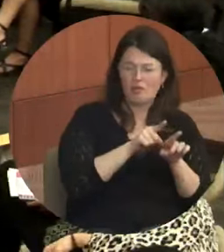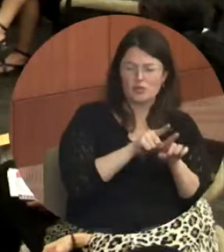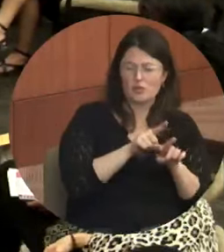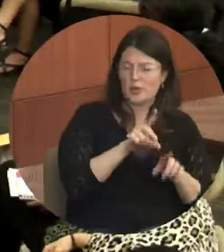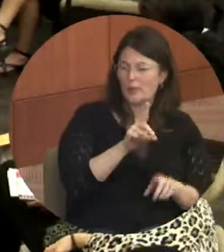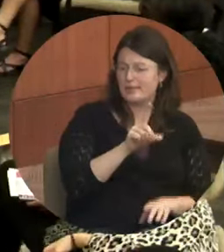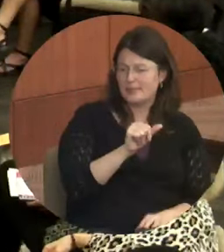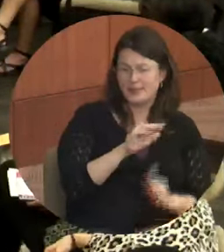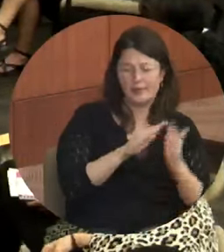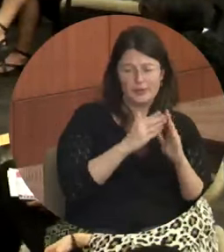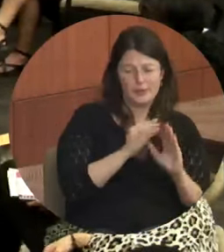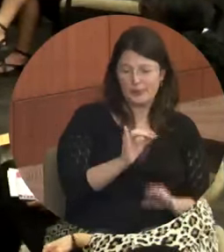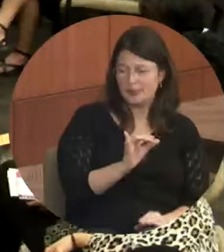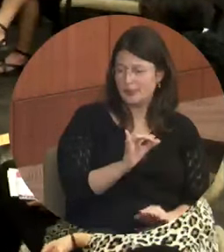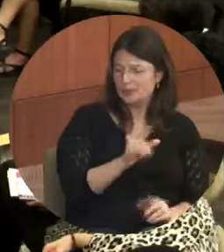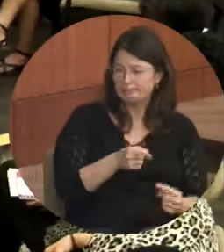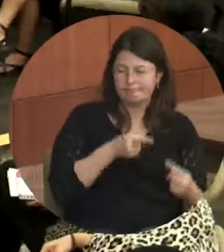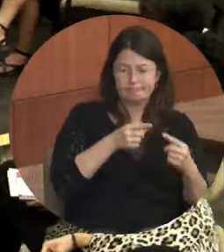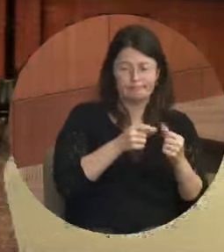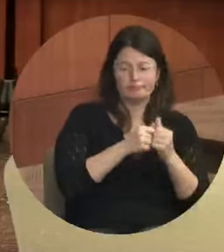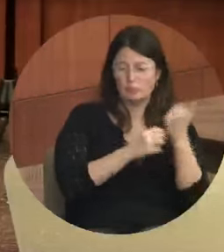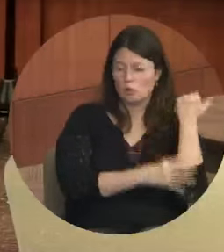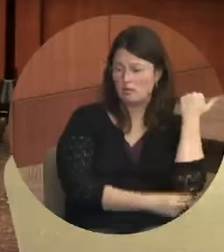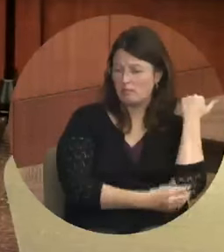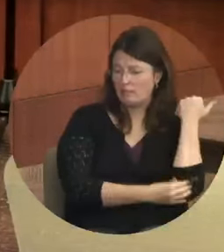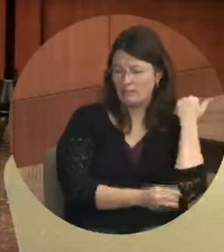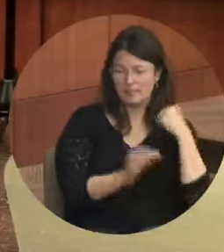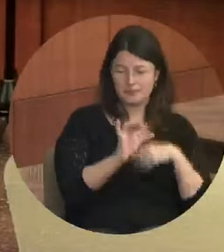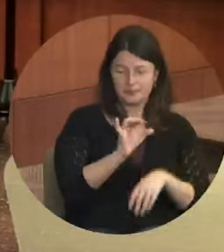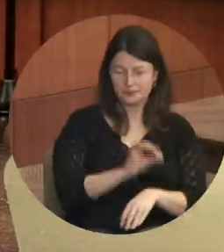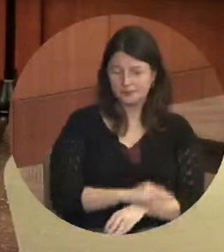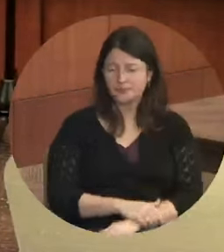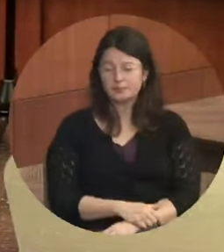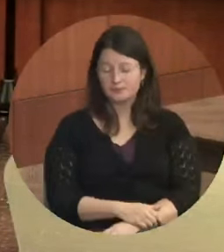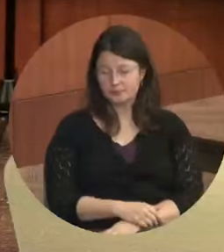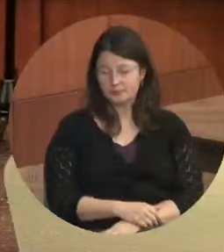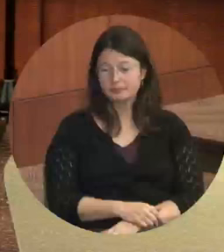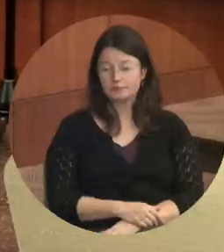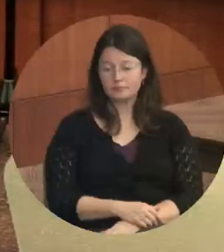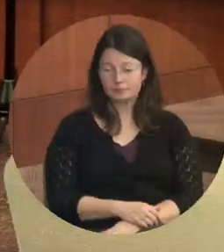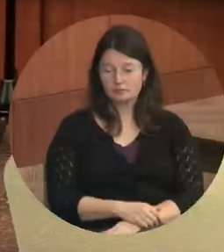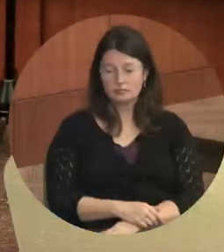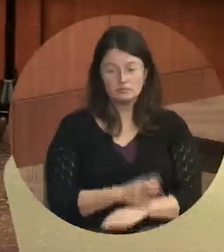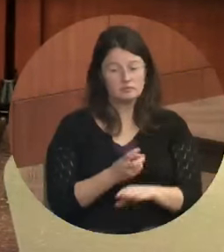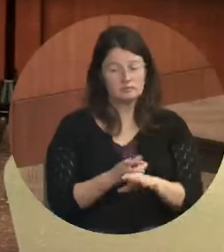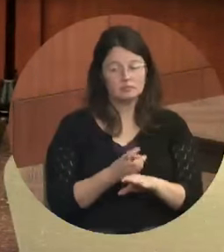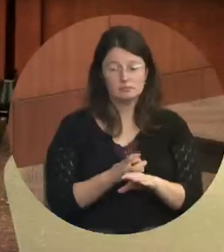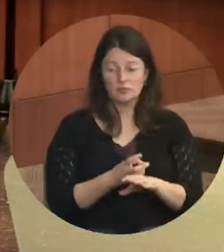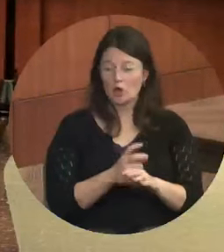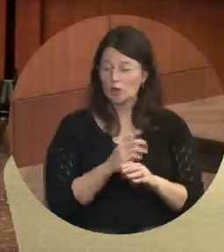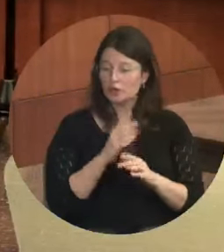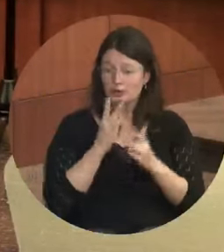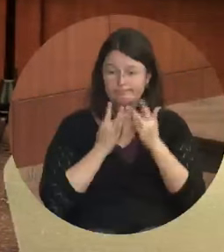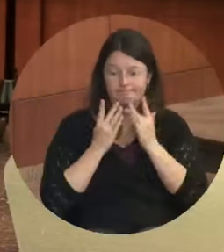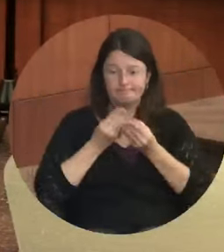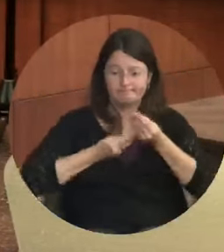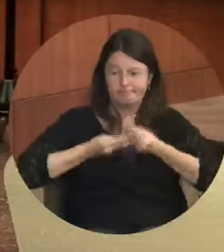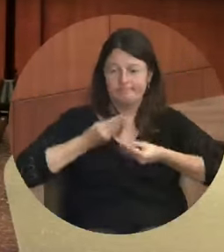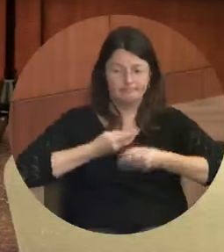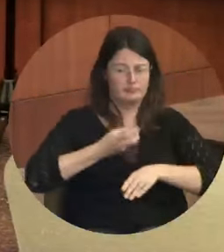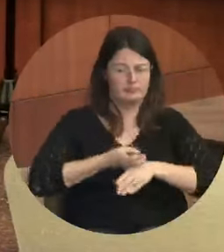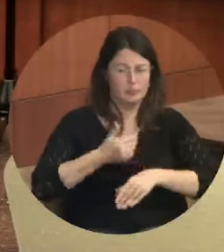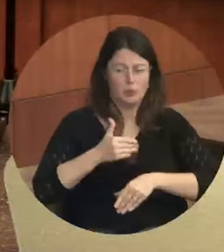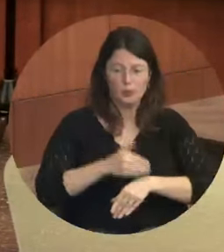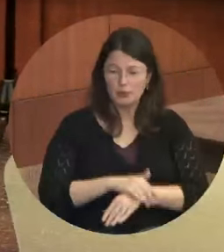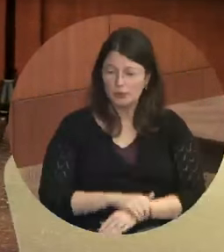with disabilities is also, uh, struggling with a lot of poverty. It's hard to get by, um, the